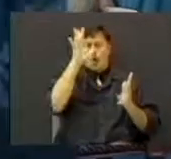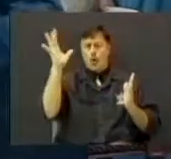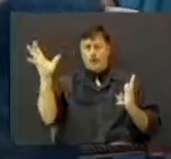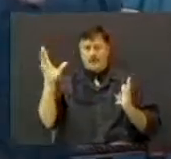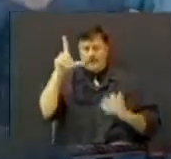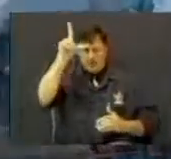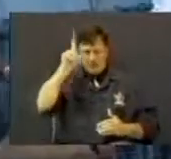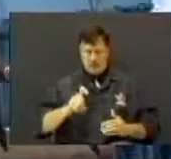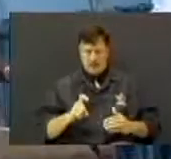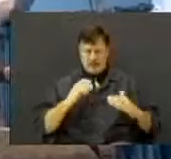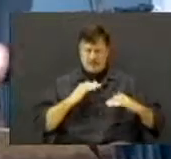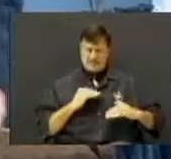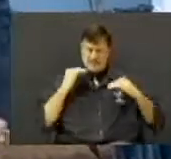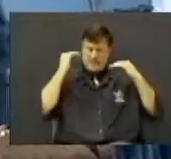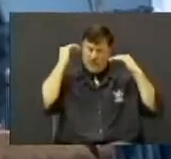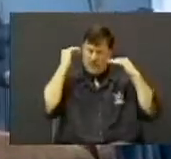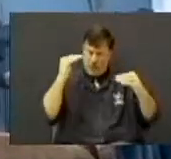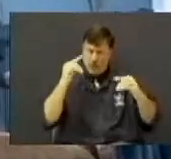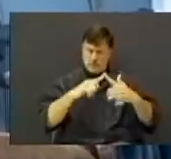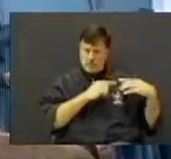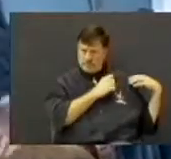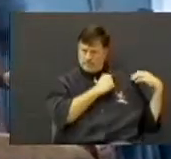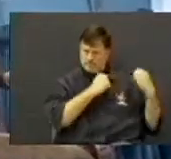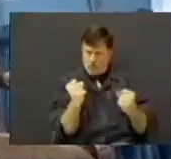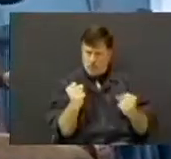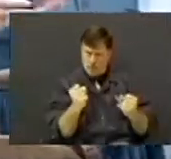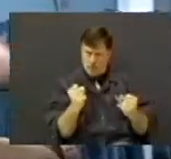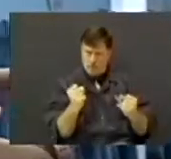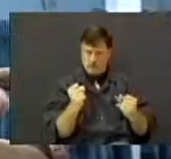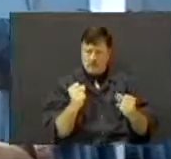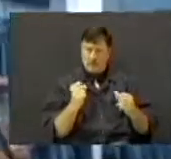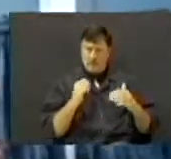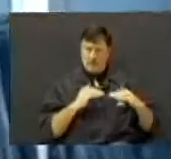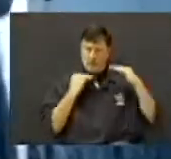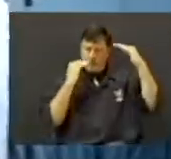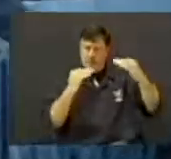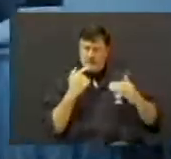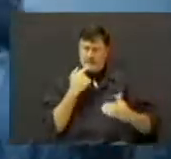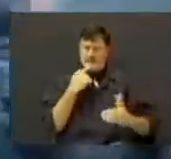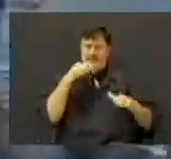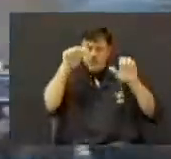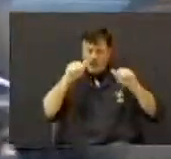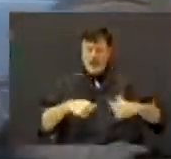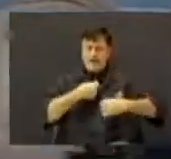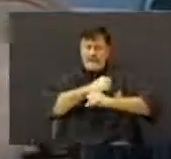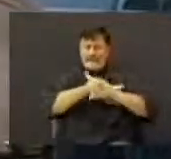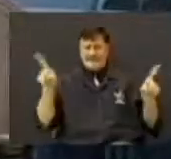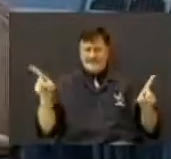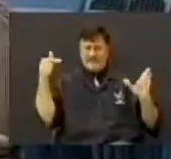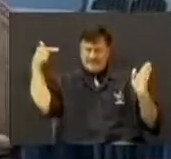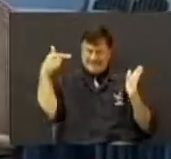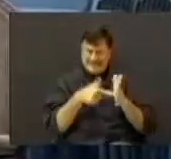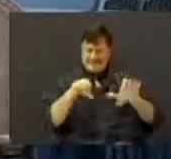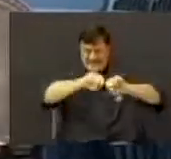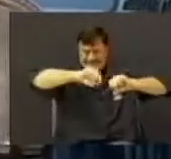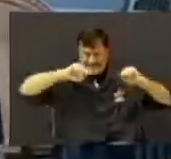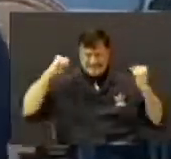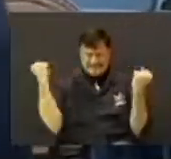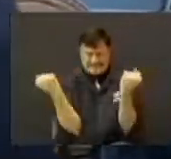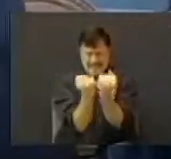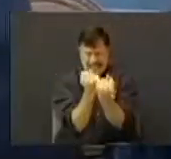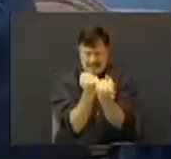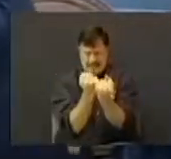We need to promote them to be bold. We need to promote them and say you can make a difference in society. This